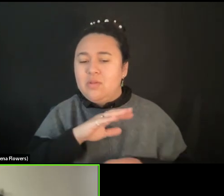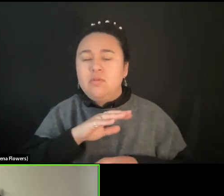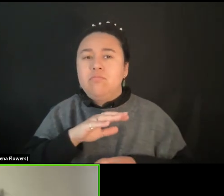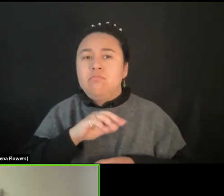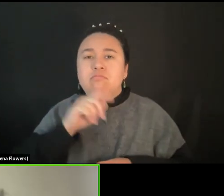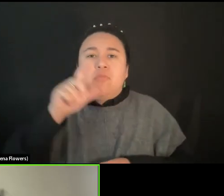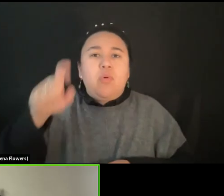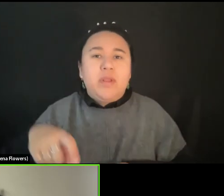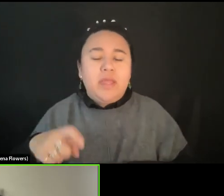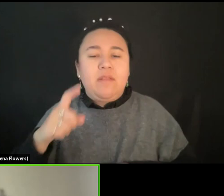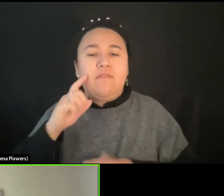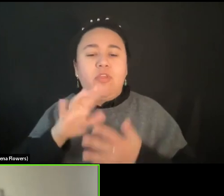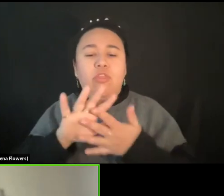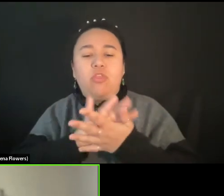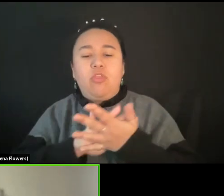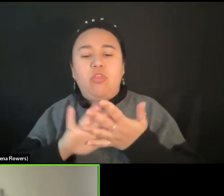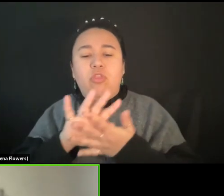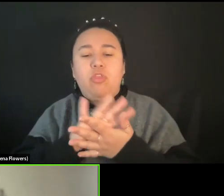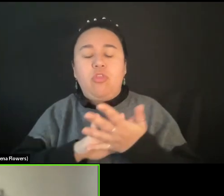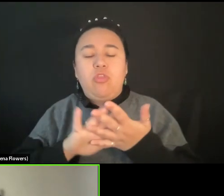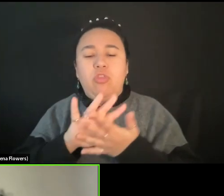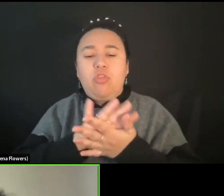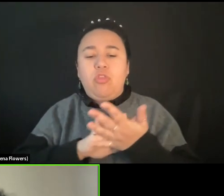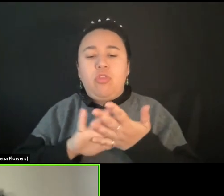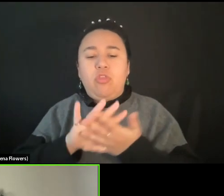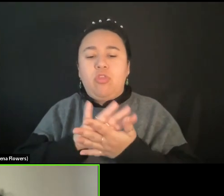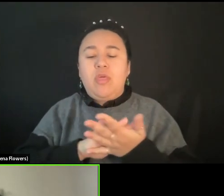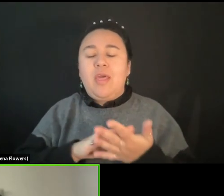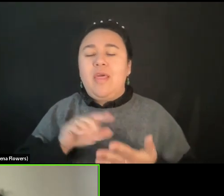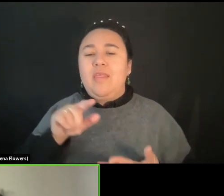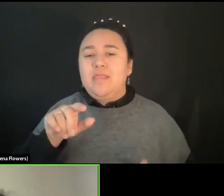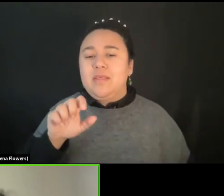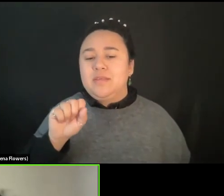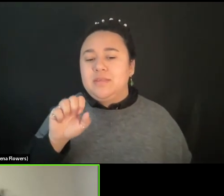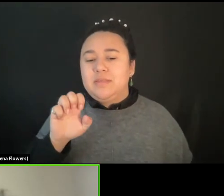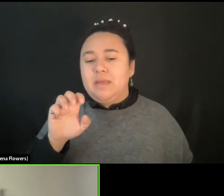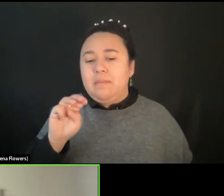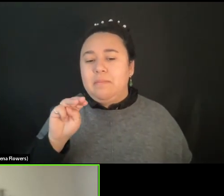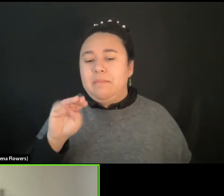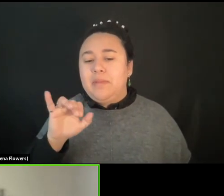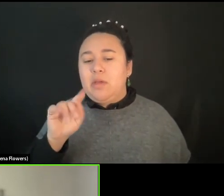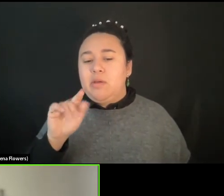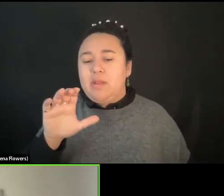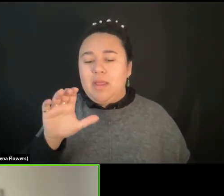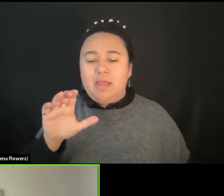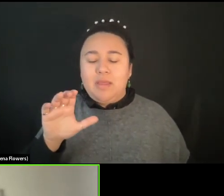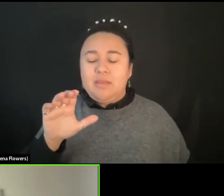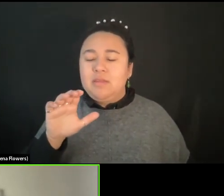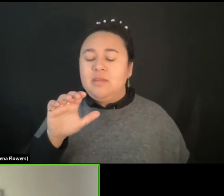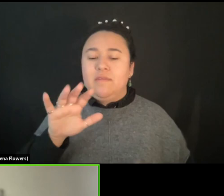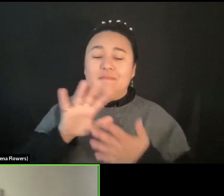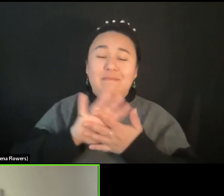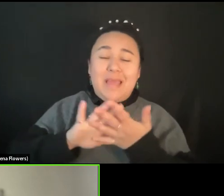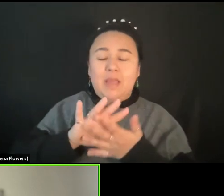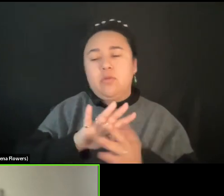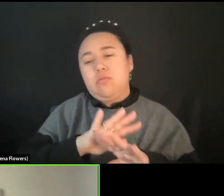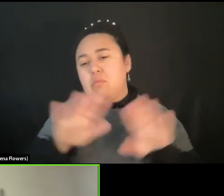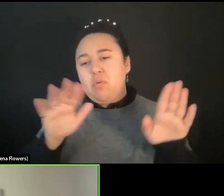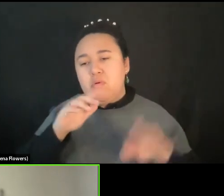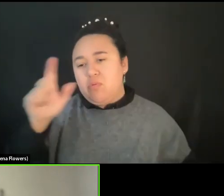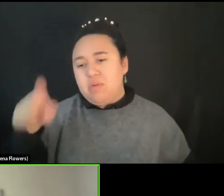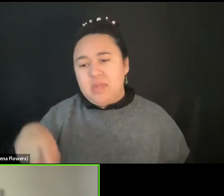no need for the semiotic body anymore. There is no need for semiotics anymore. I think also the recent